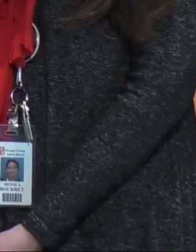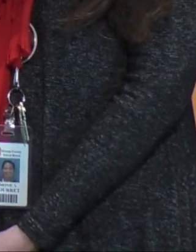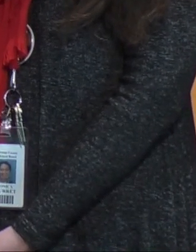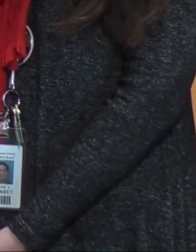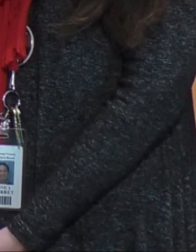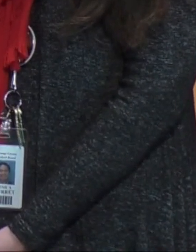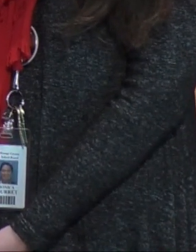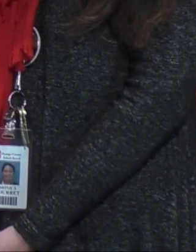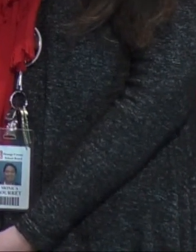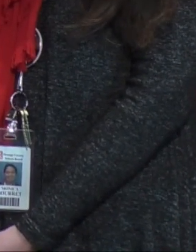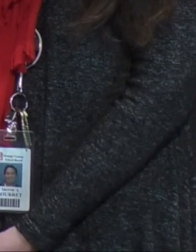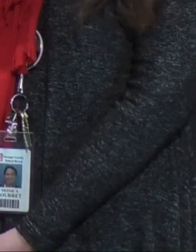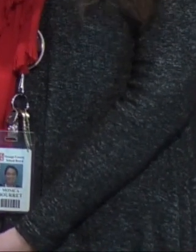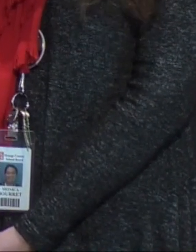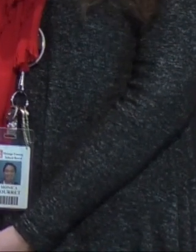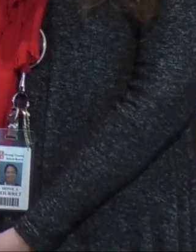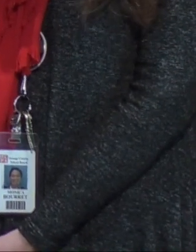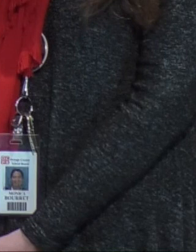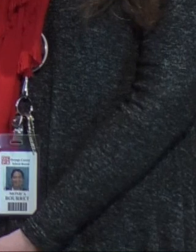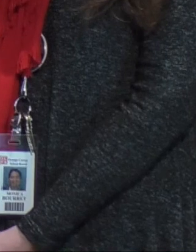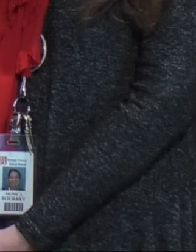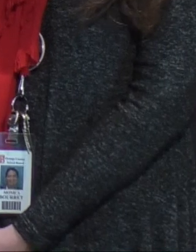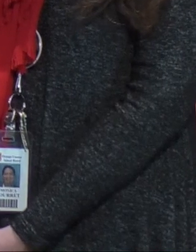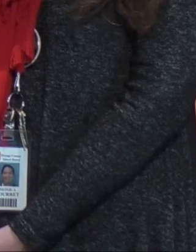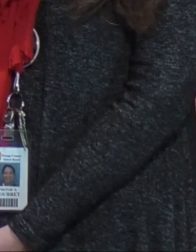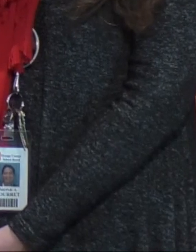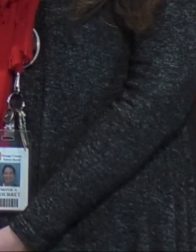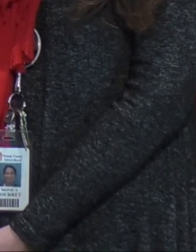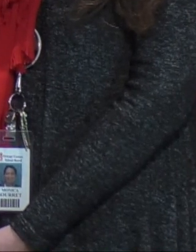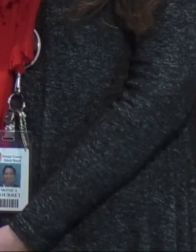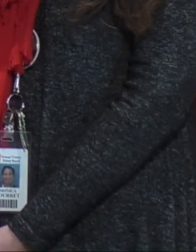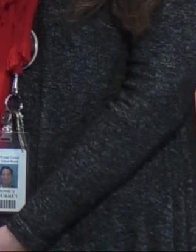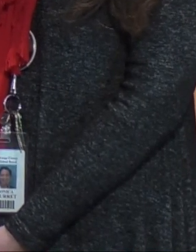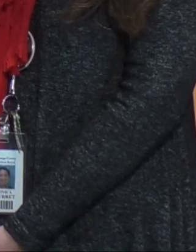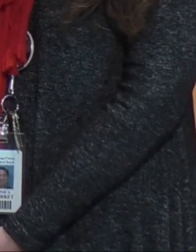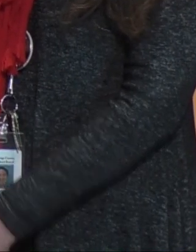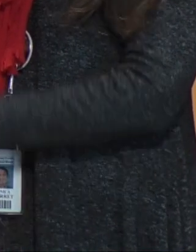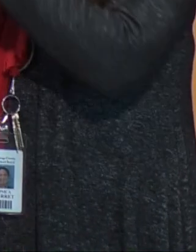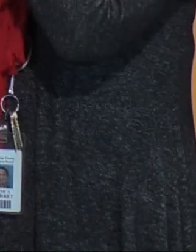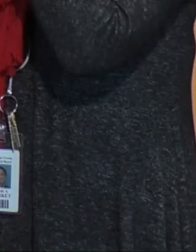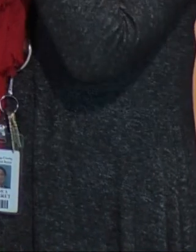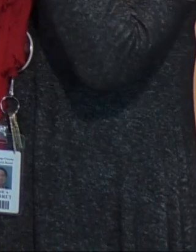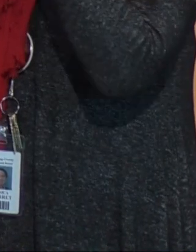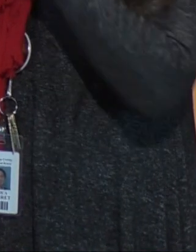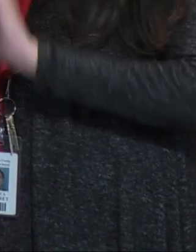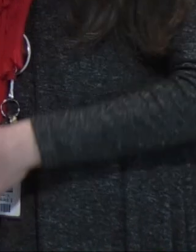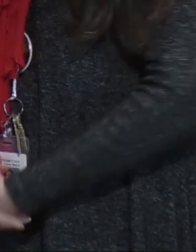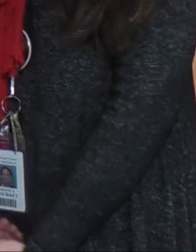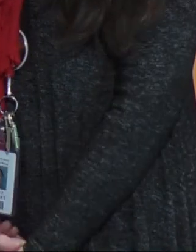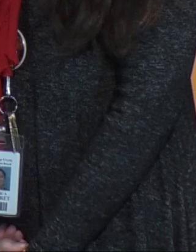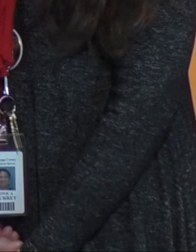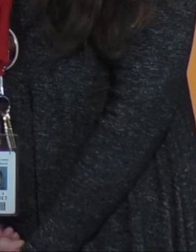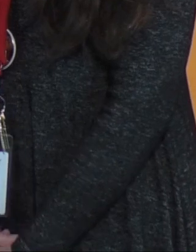in the class and make Sam feel a part of class. And every time that I've dealt with her, she's done that for all of her DHH students. And she's